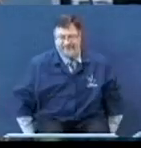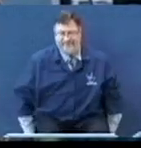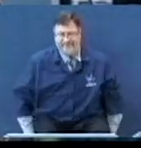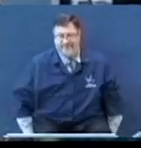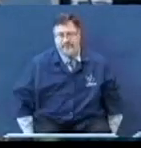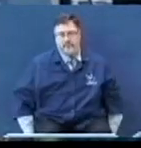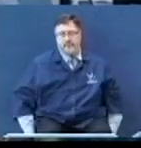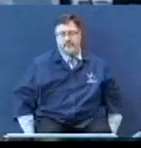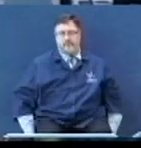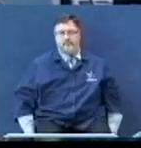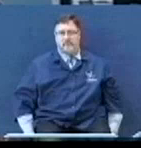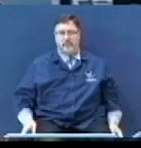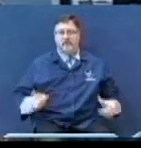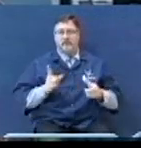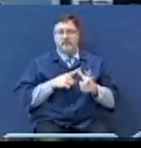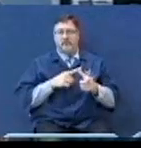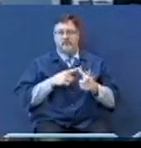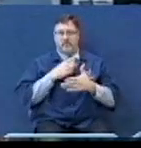First of all,